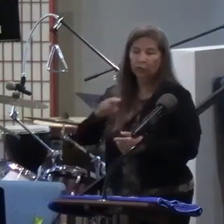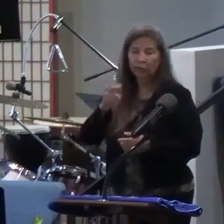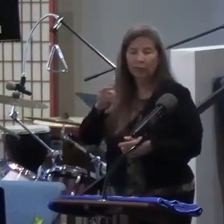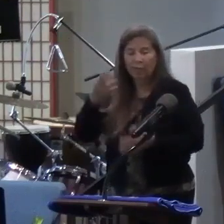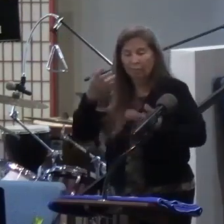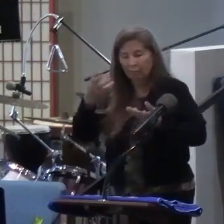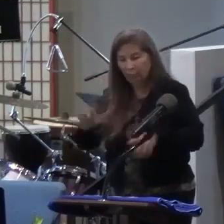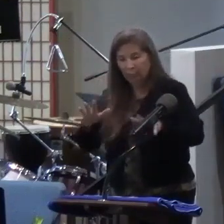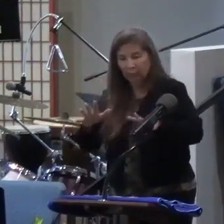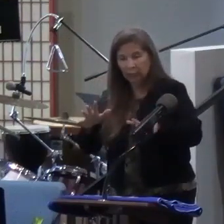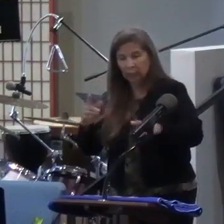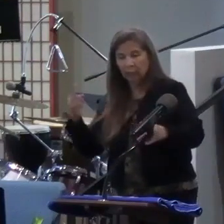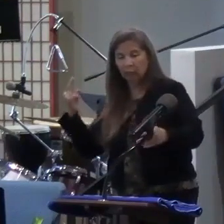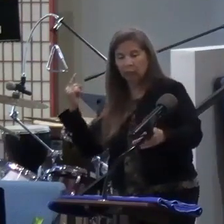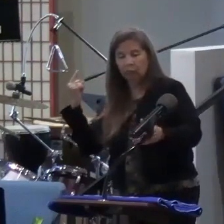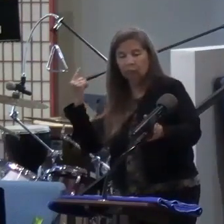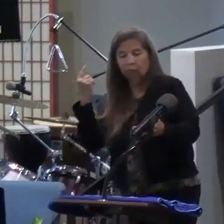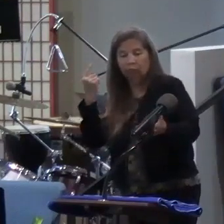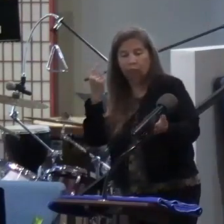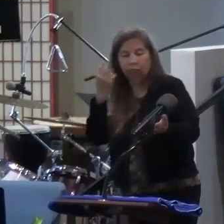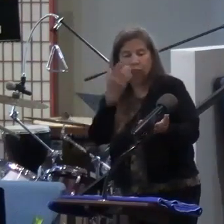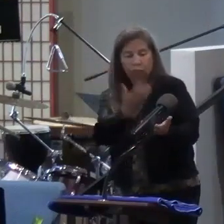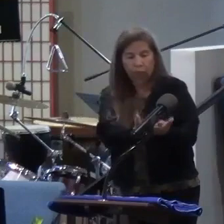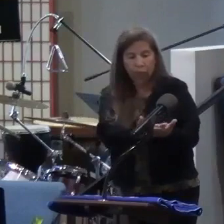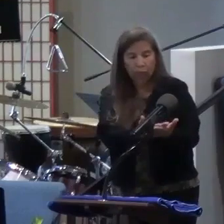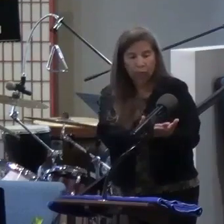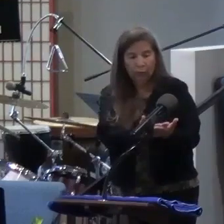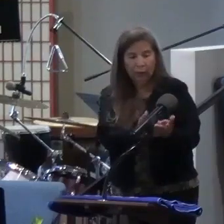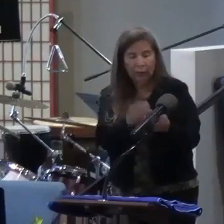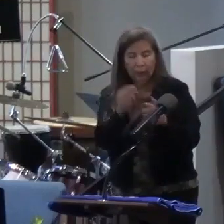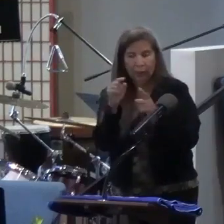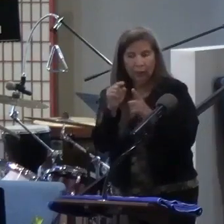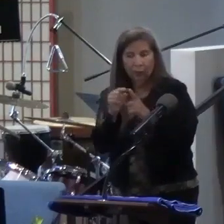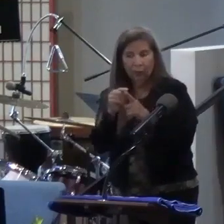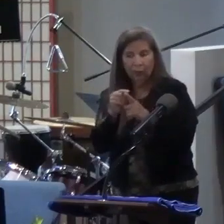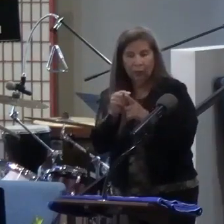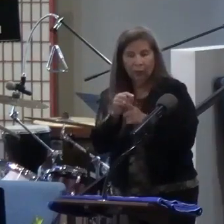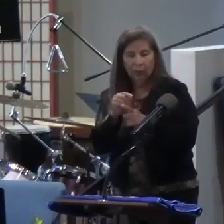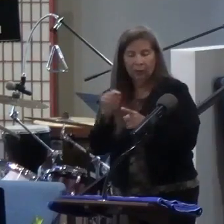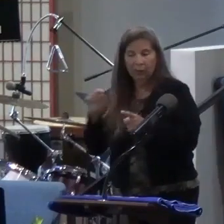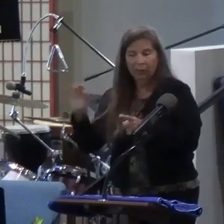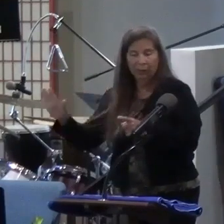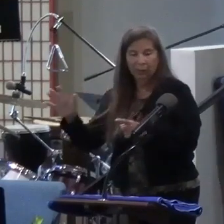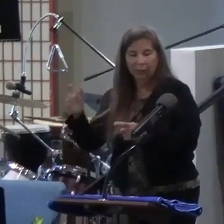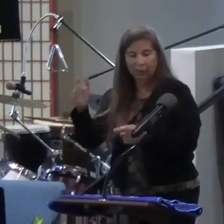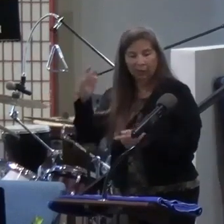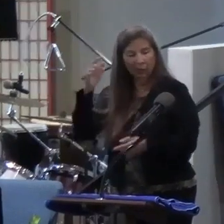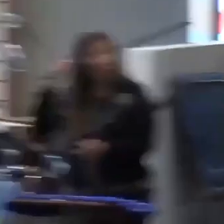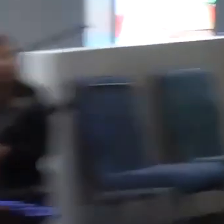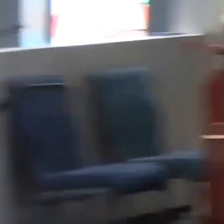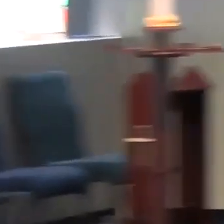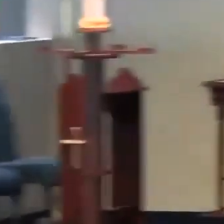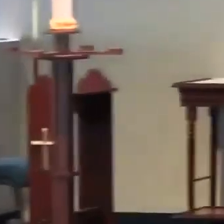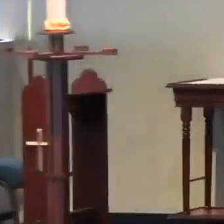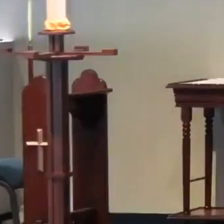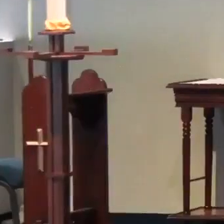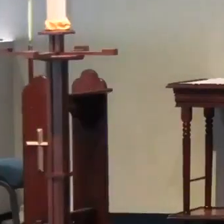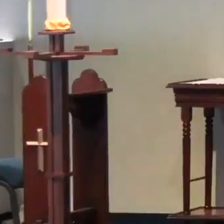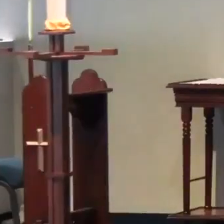finally get near home. And he gets word that his brother Esau is coming